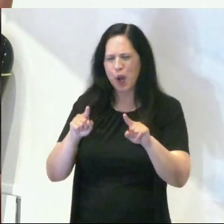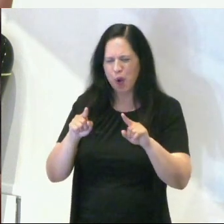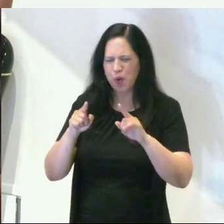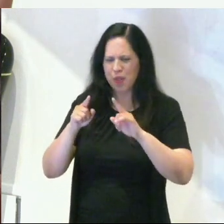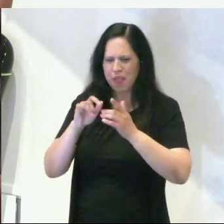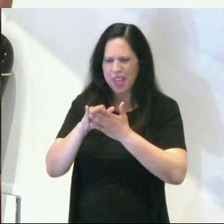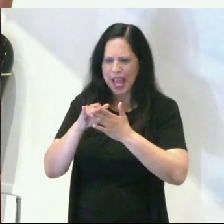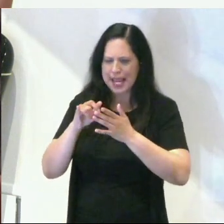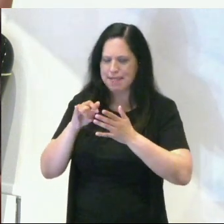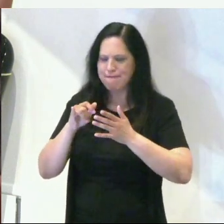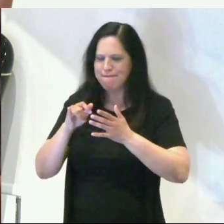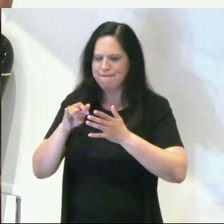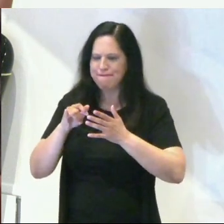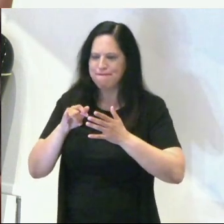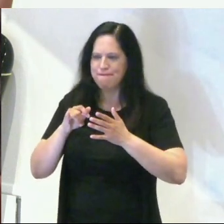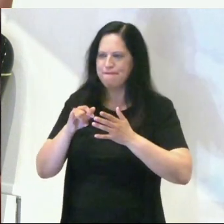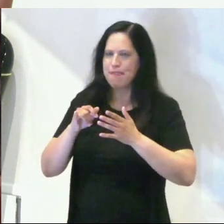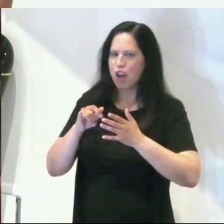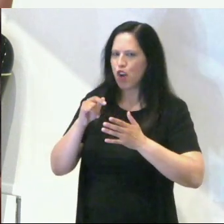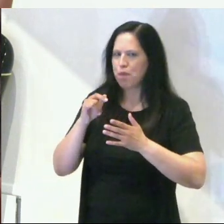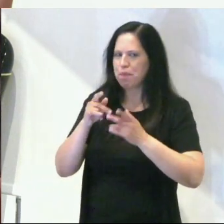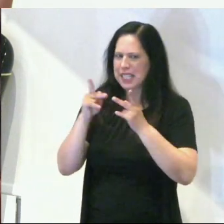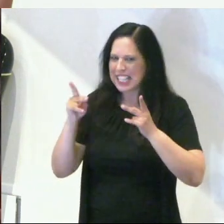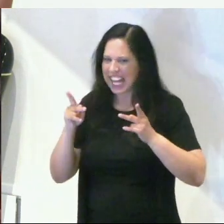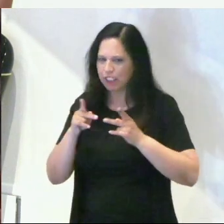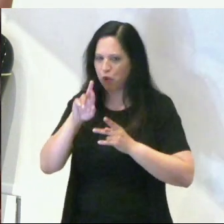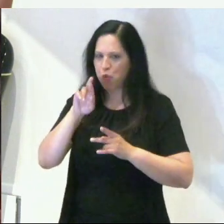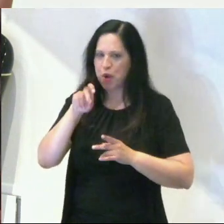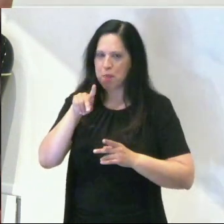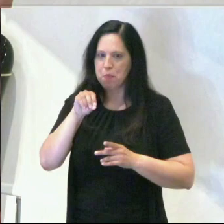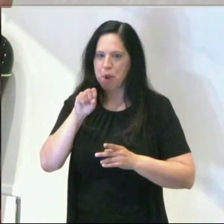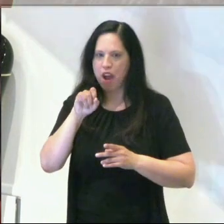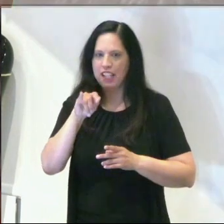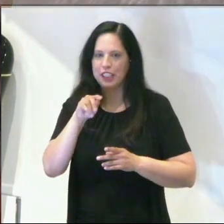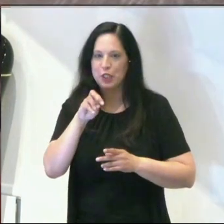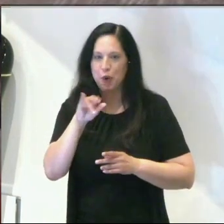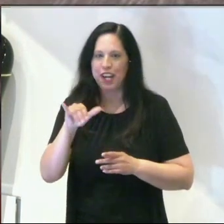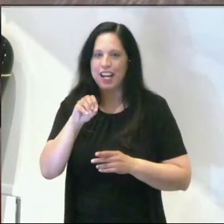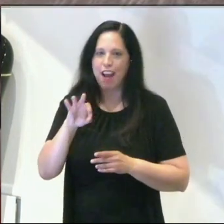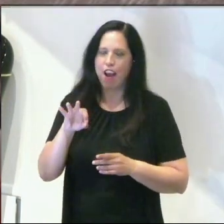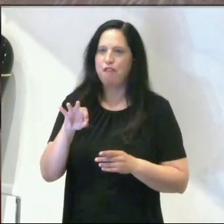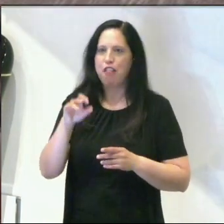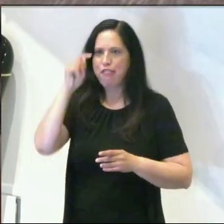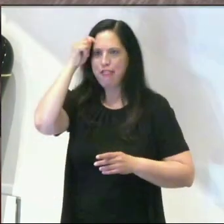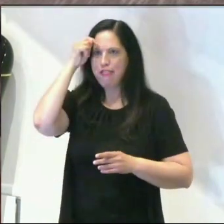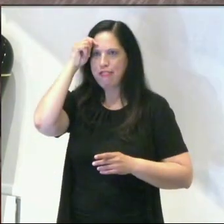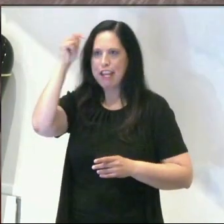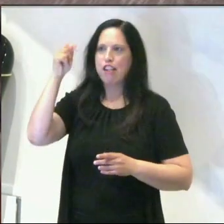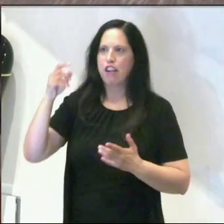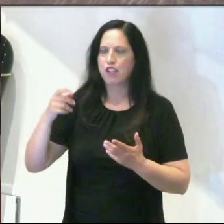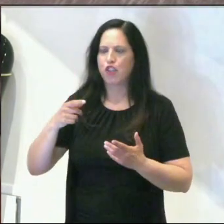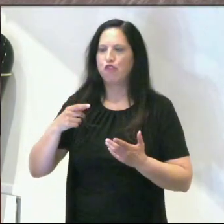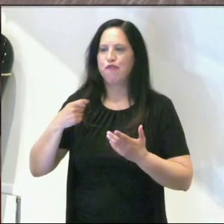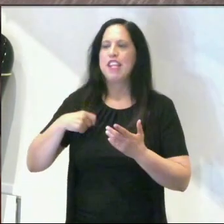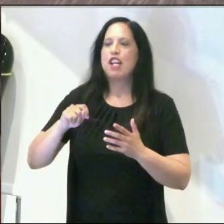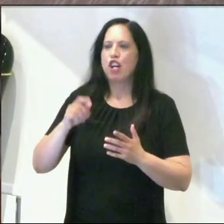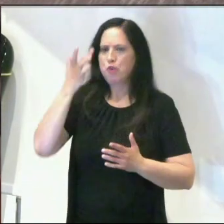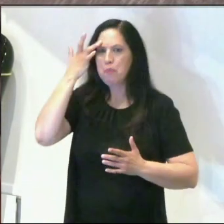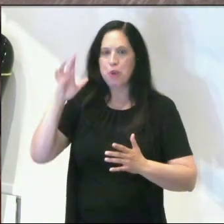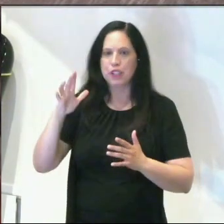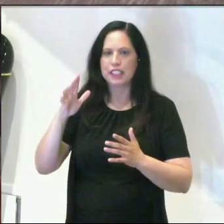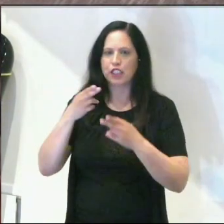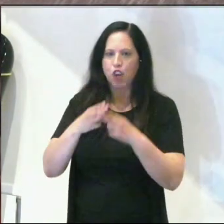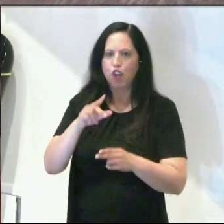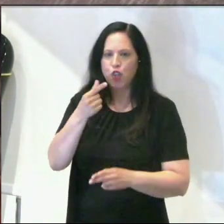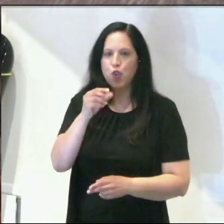of theological brilliance called Google. And I literally typed in, is doubt a sin? And the very